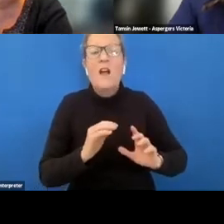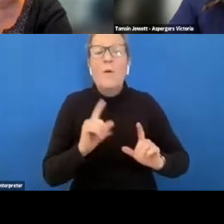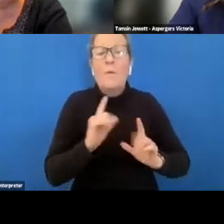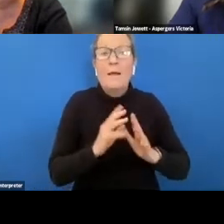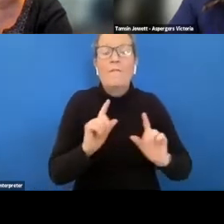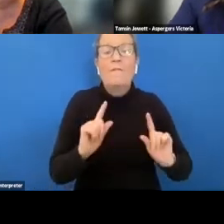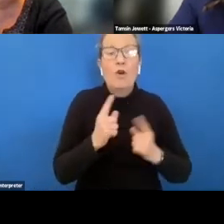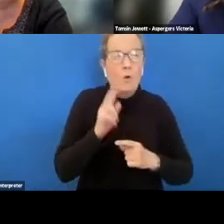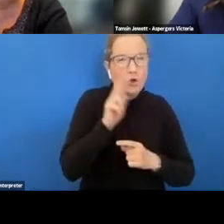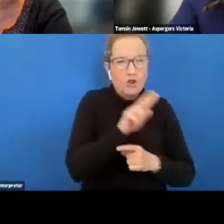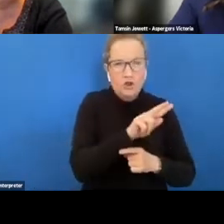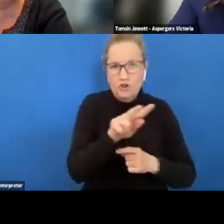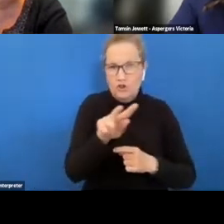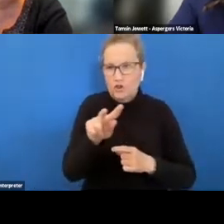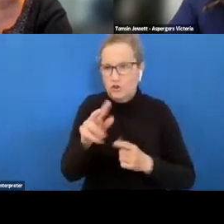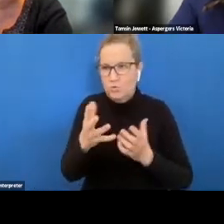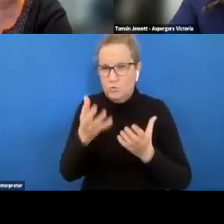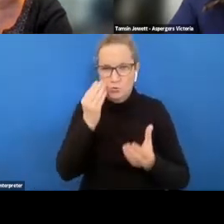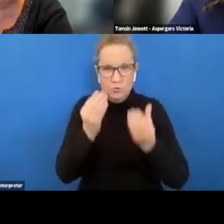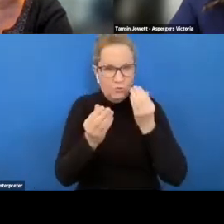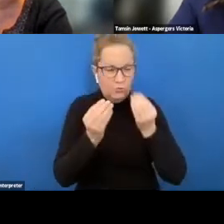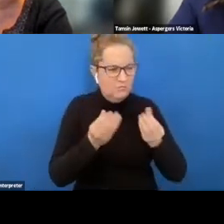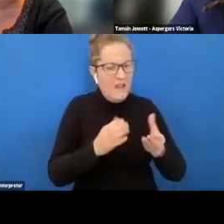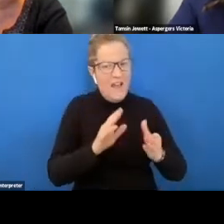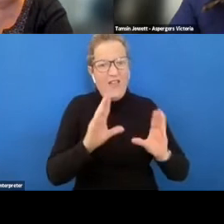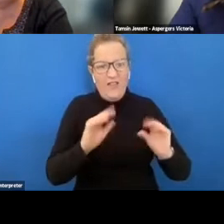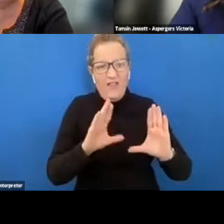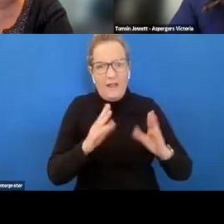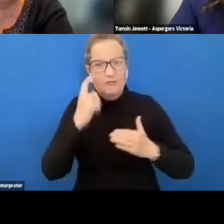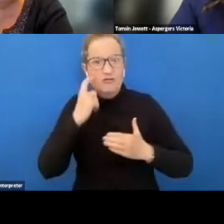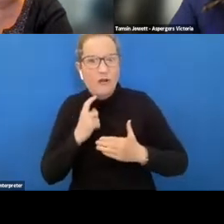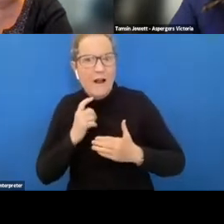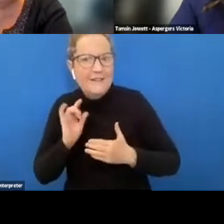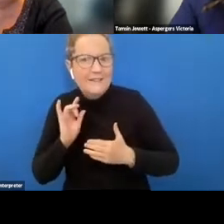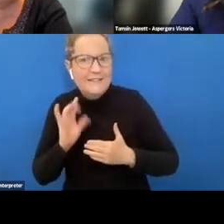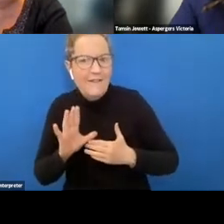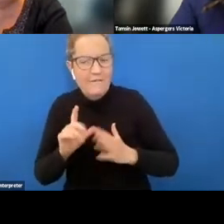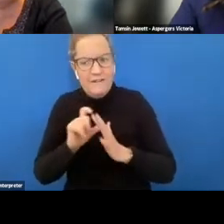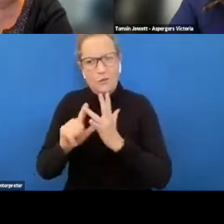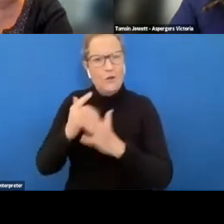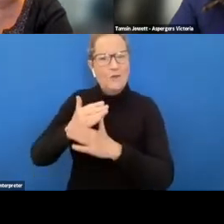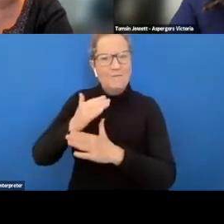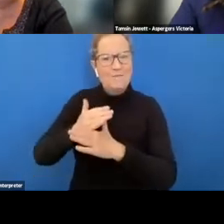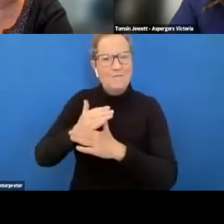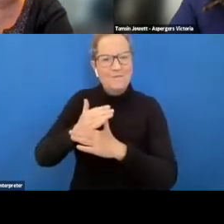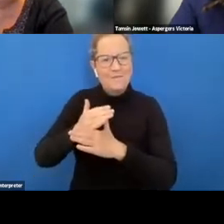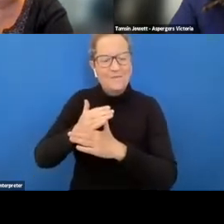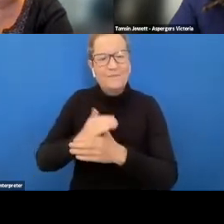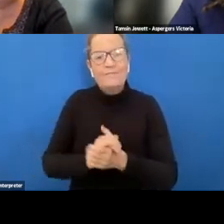goes on and then you actually um have a go at it and um actually do the job um i think it's um